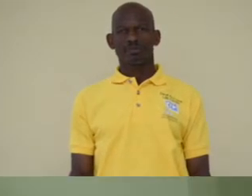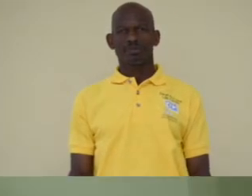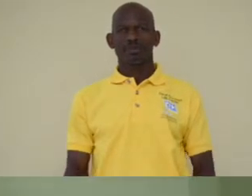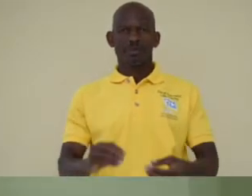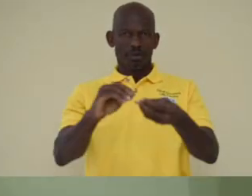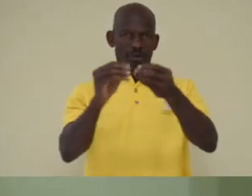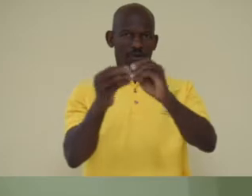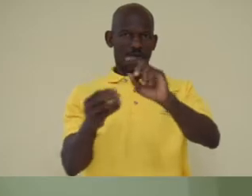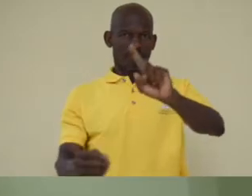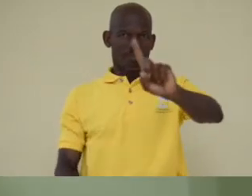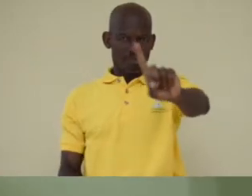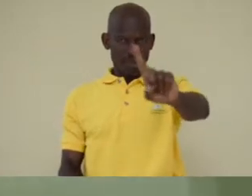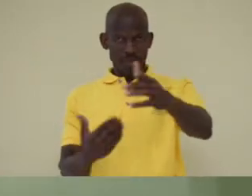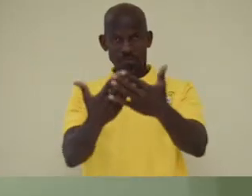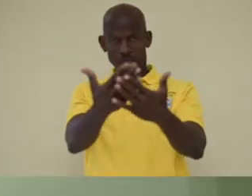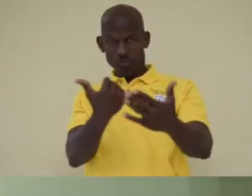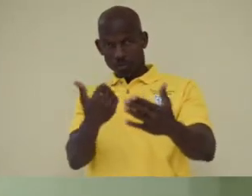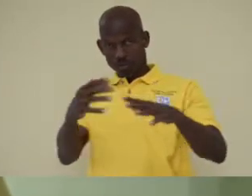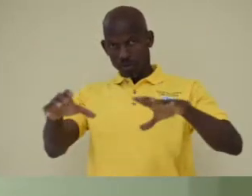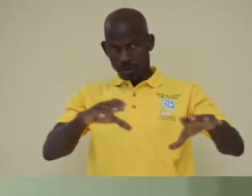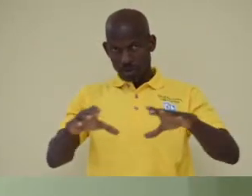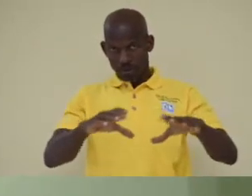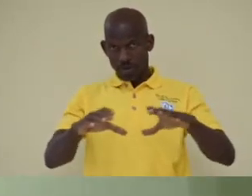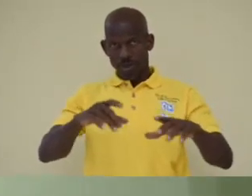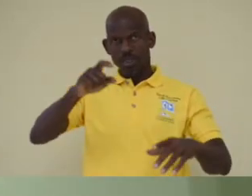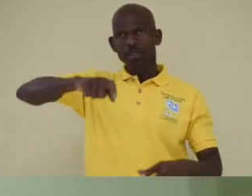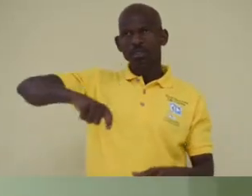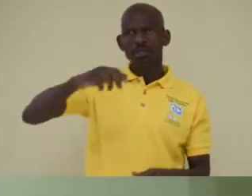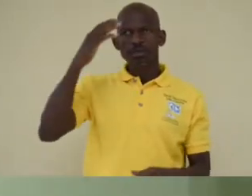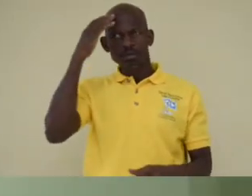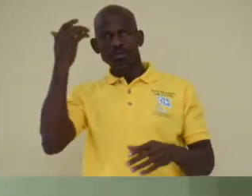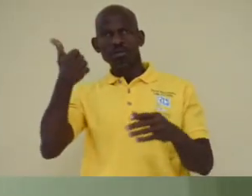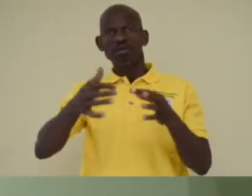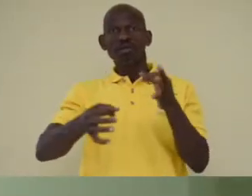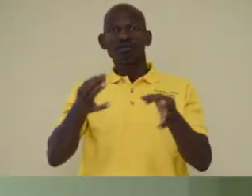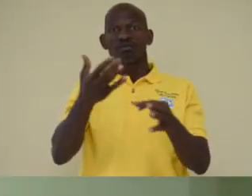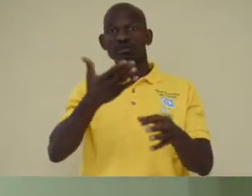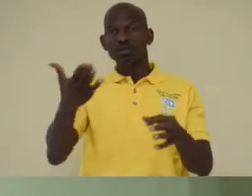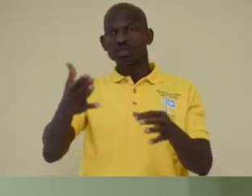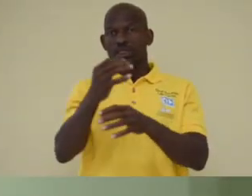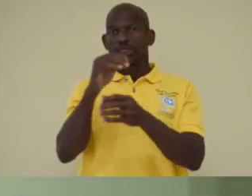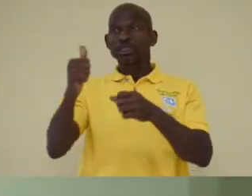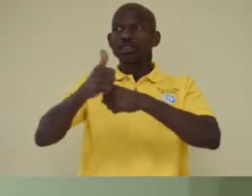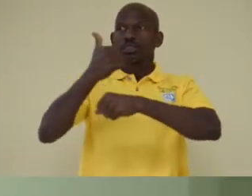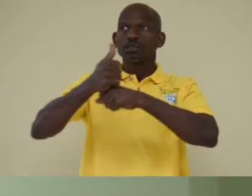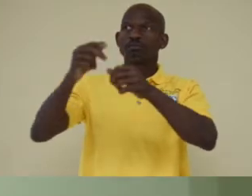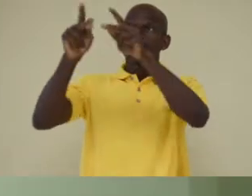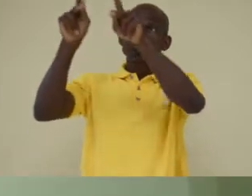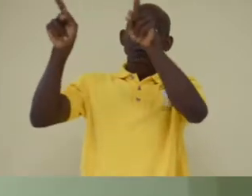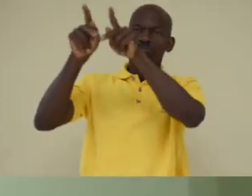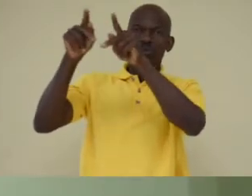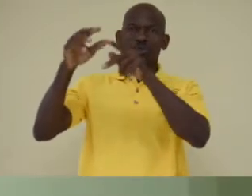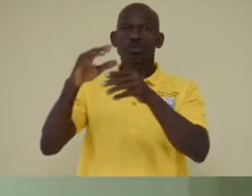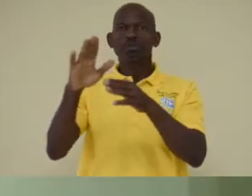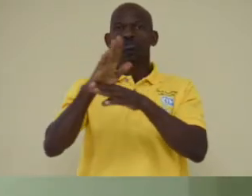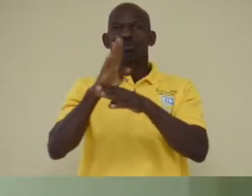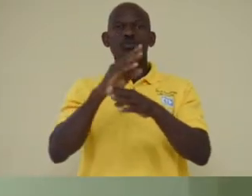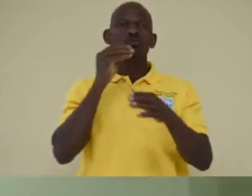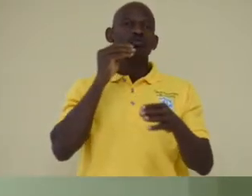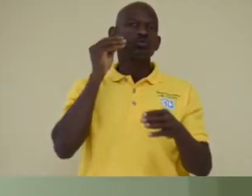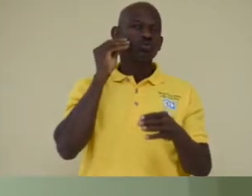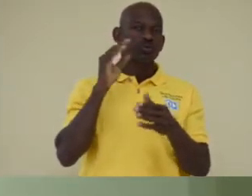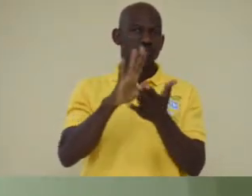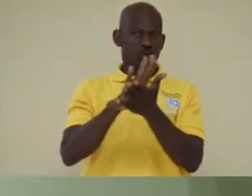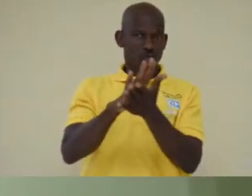Step 1. Before the earthquake, identify dangerous items or areas in your business, school or home, and